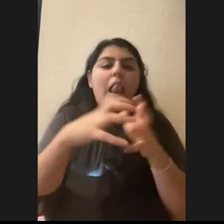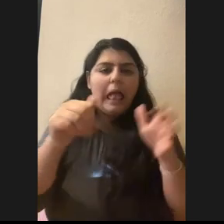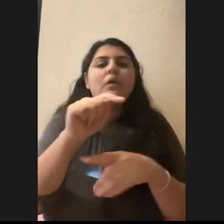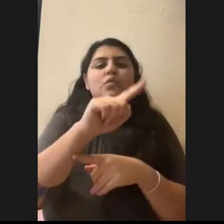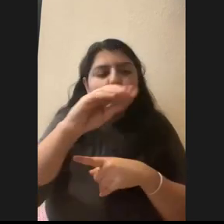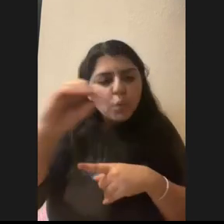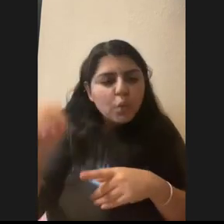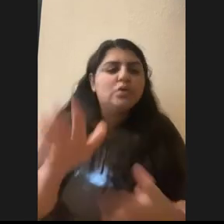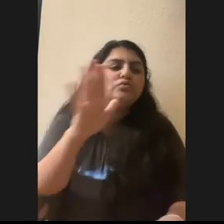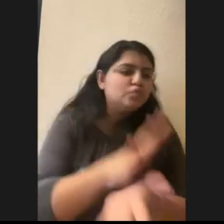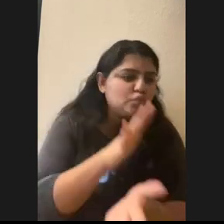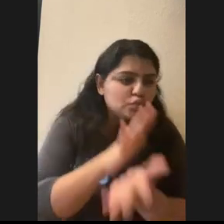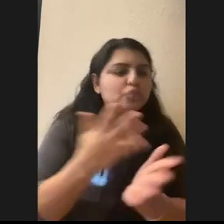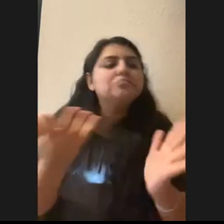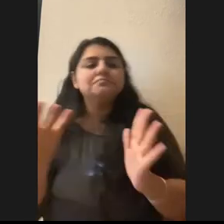Um,